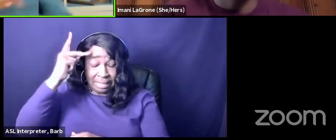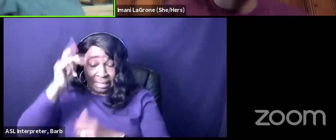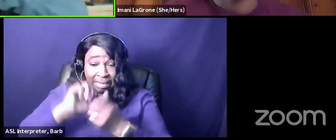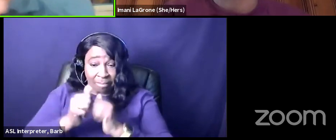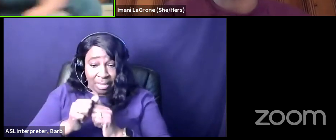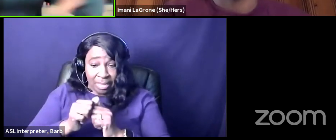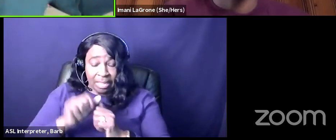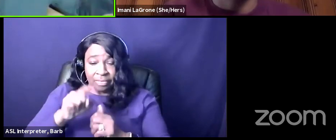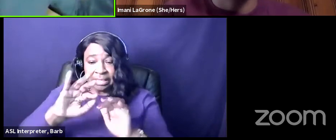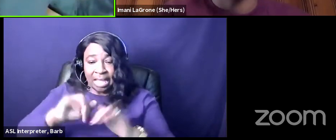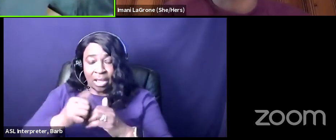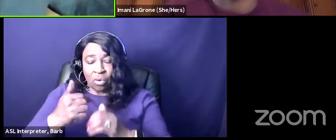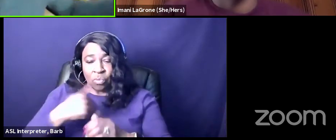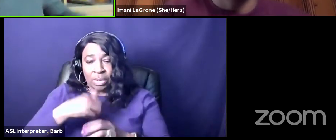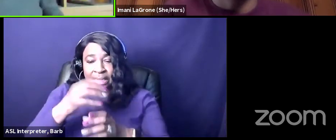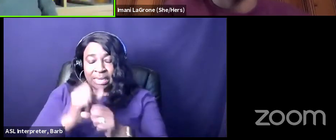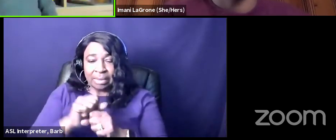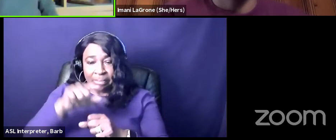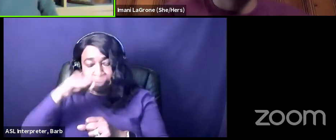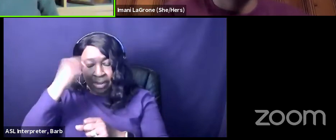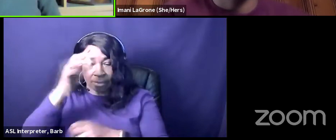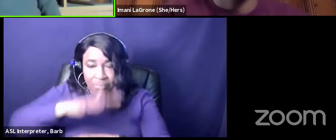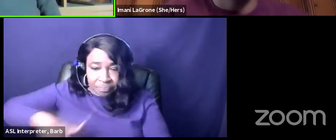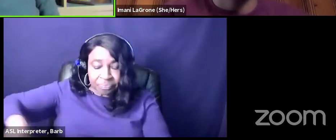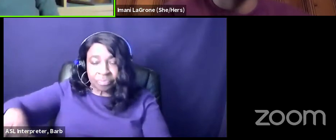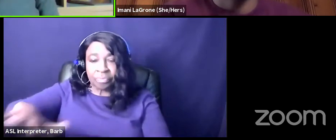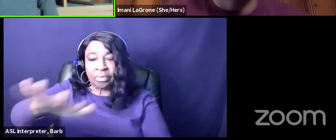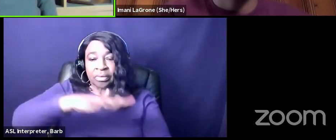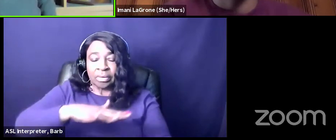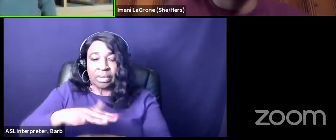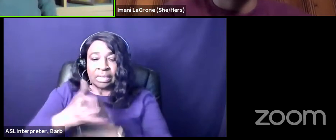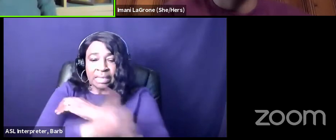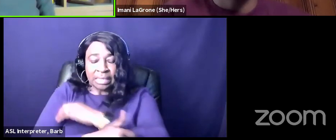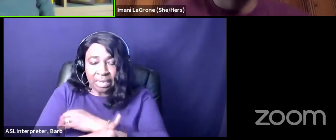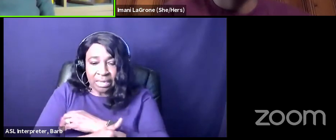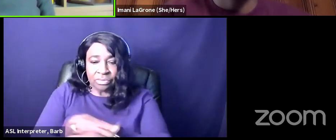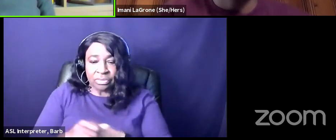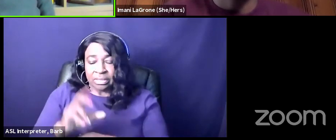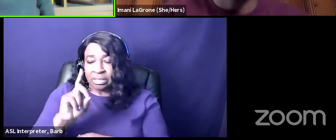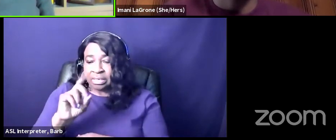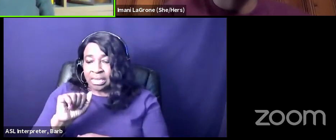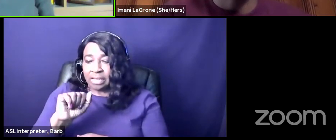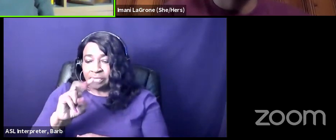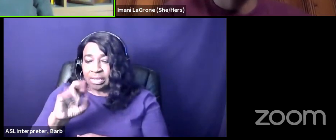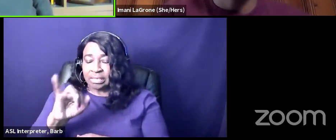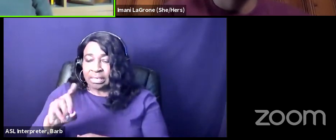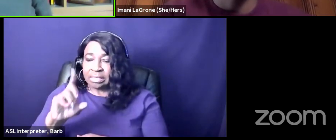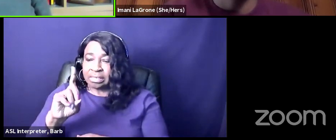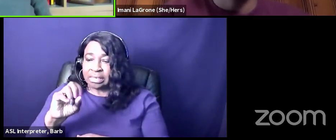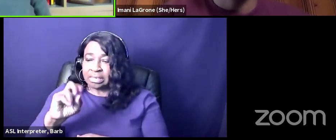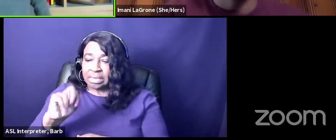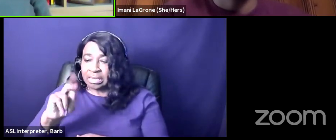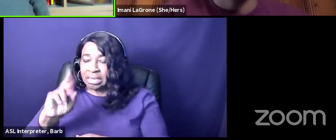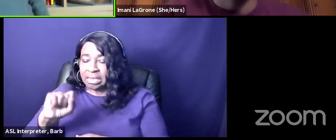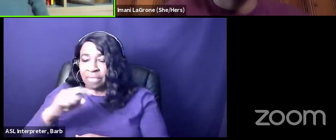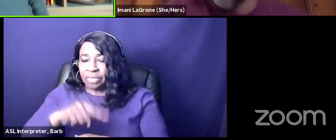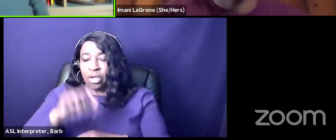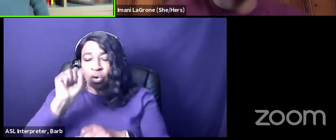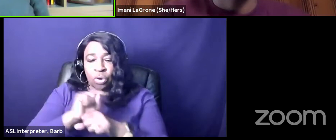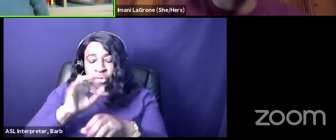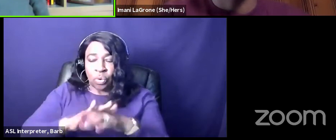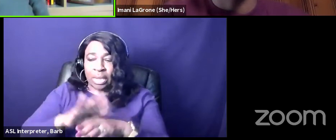black mayors across the country mayor wilson good david dinkins right they worked on his presidential campaign and they learned how to do